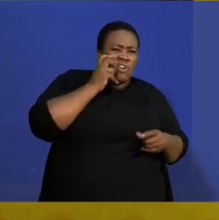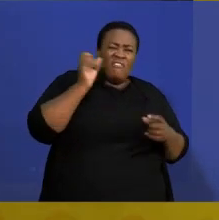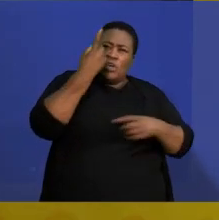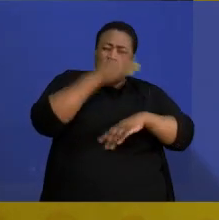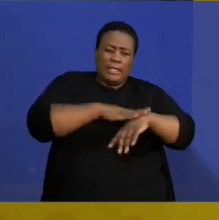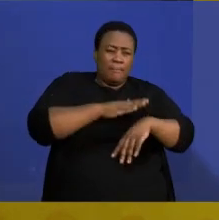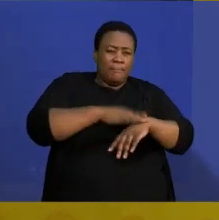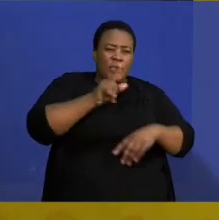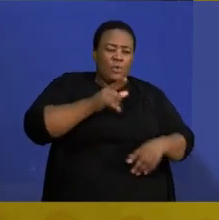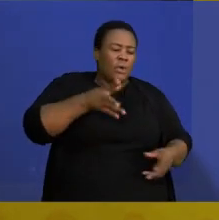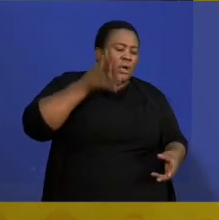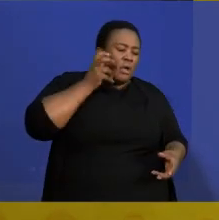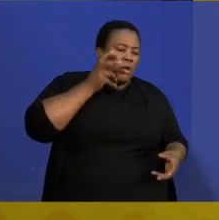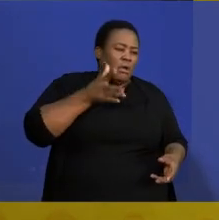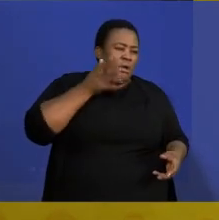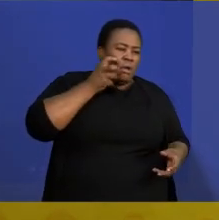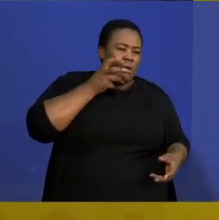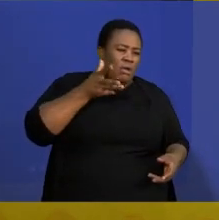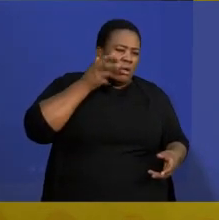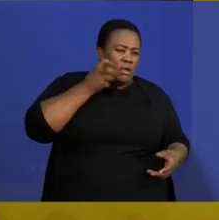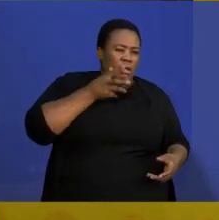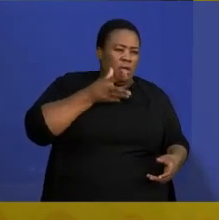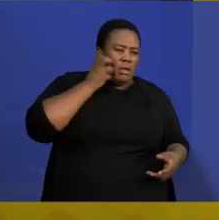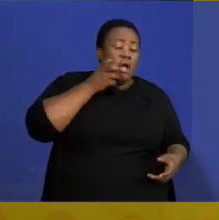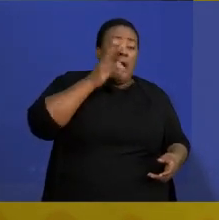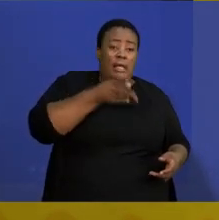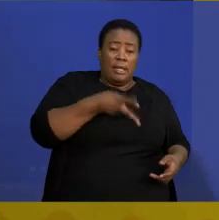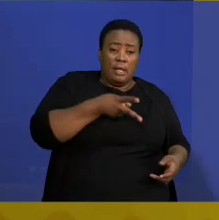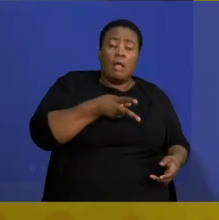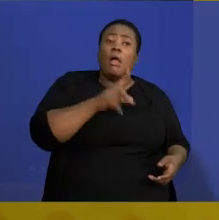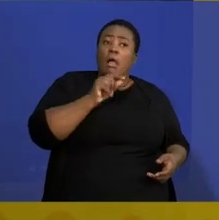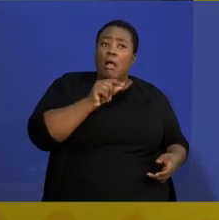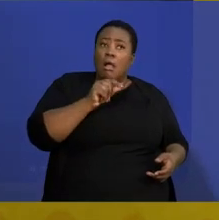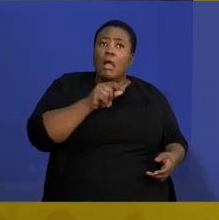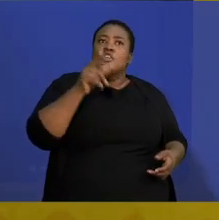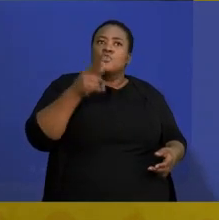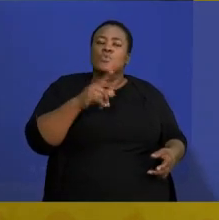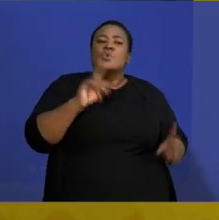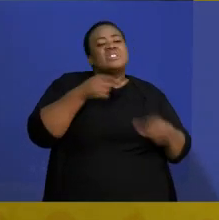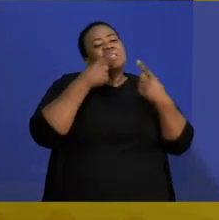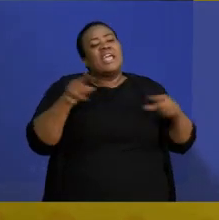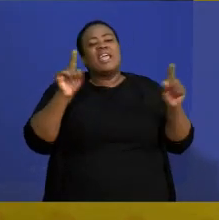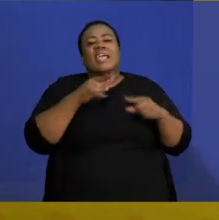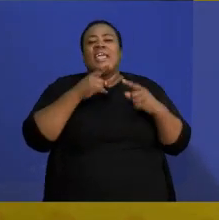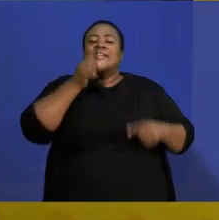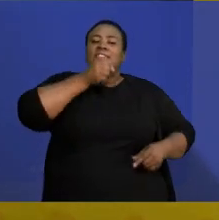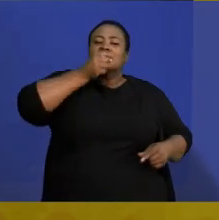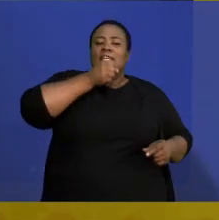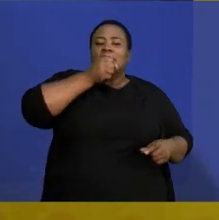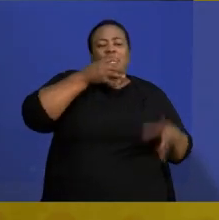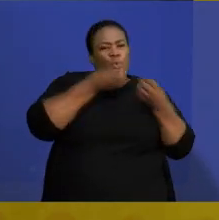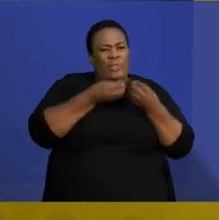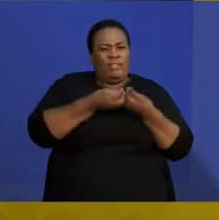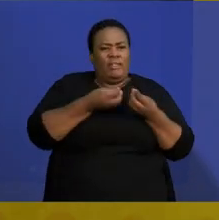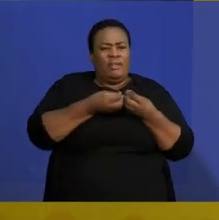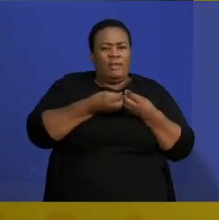over and over again. And as you're listening to it, you need to be singing along with it. So meaning, as you're singing along